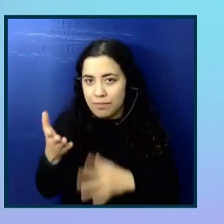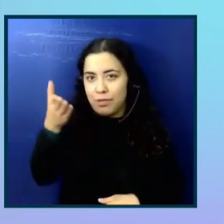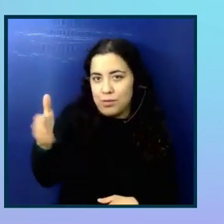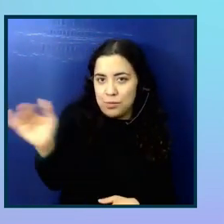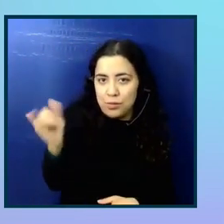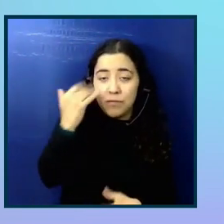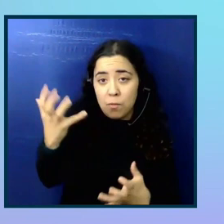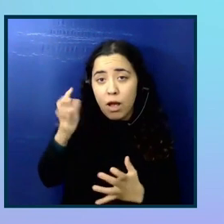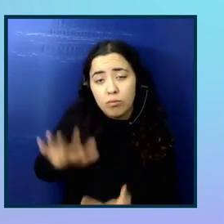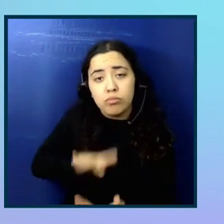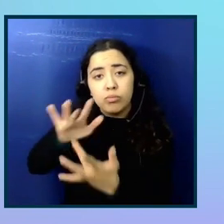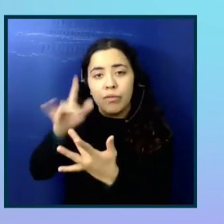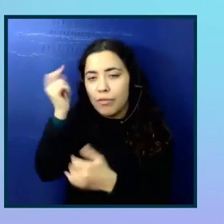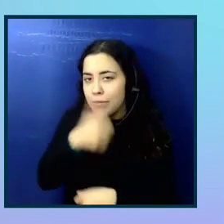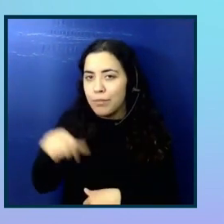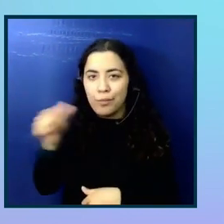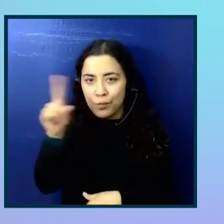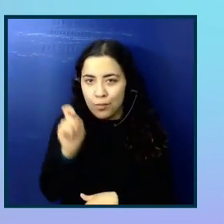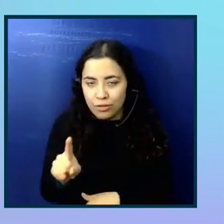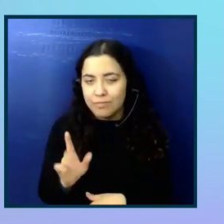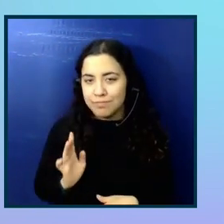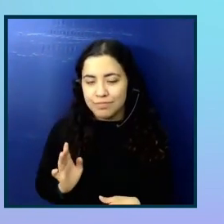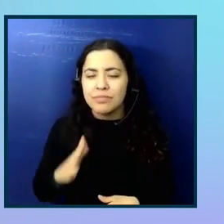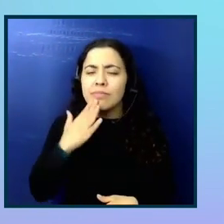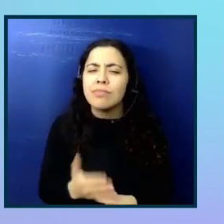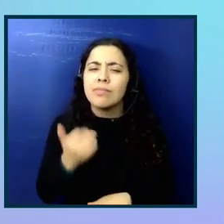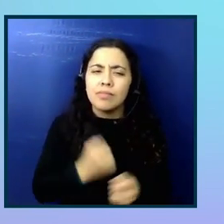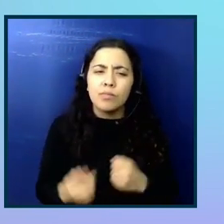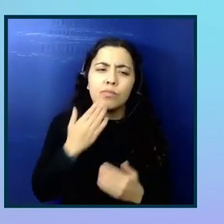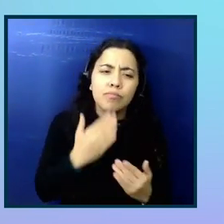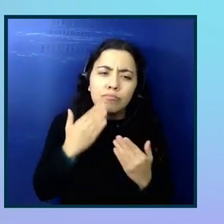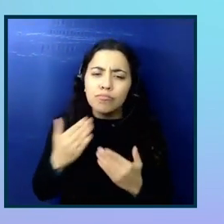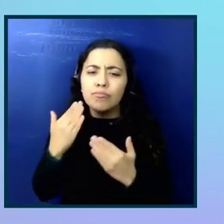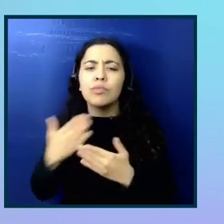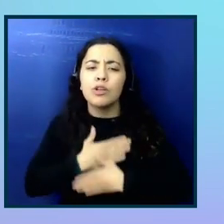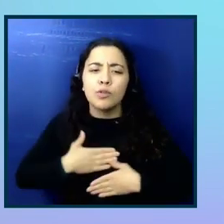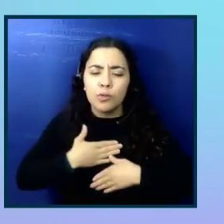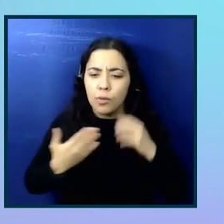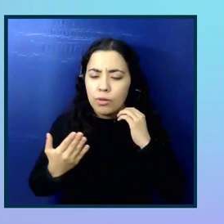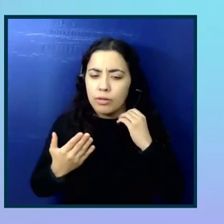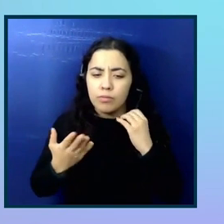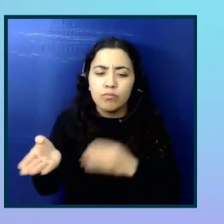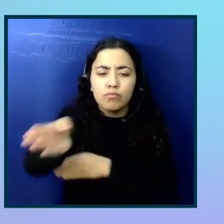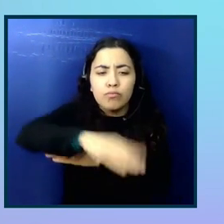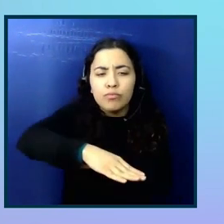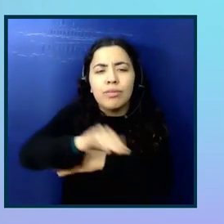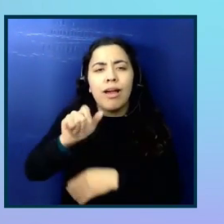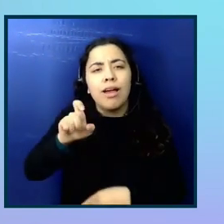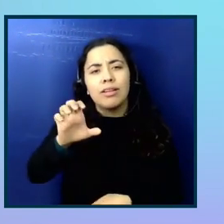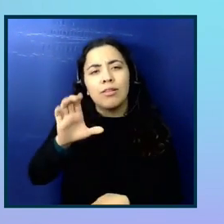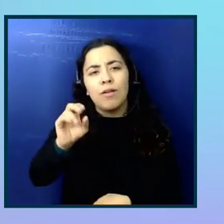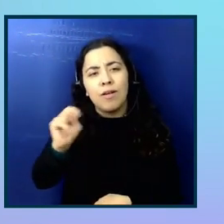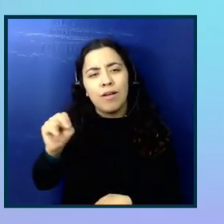for any other questions. Thank you everyone. Enjoy the rest of AXCON. And